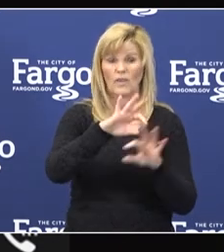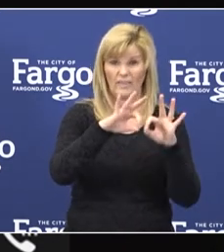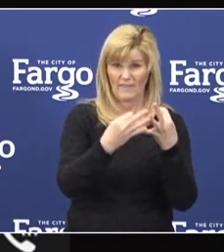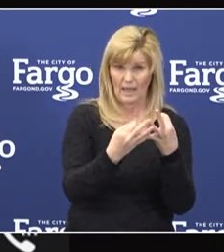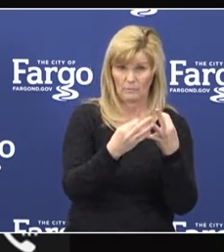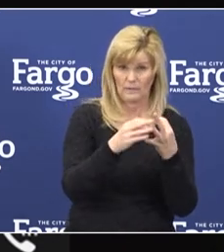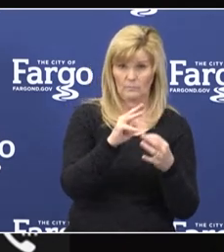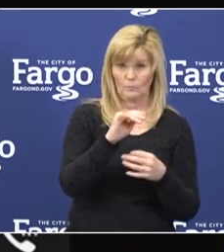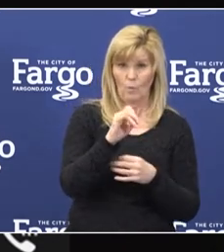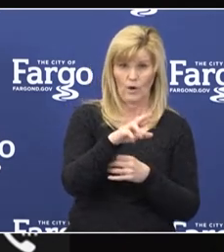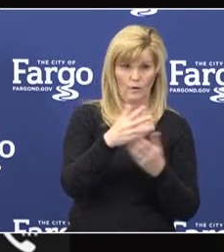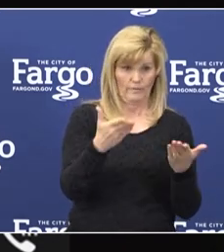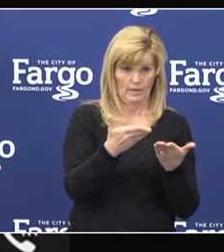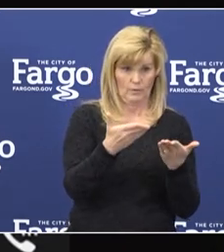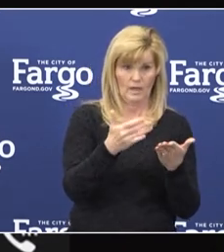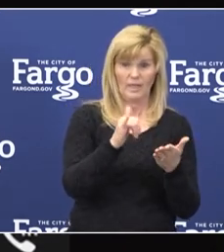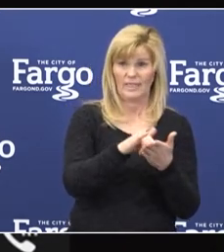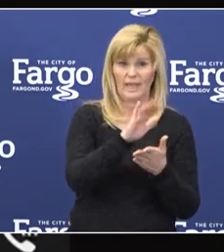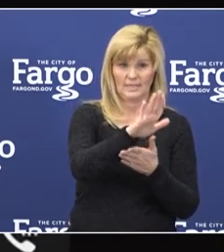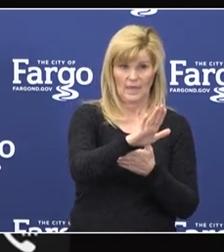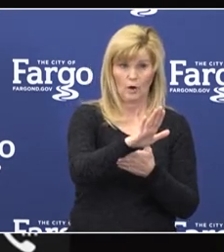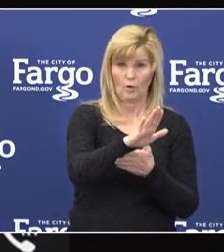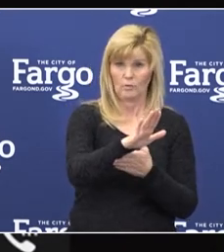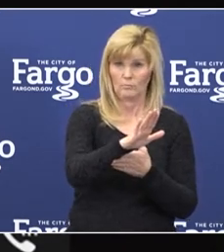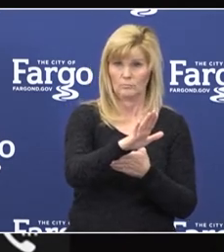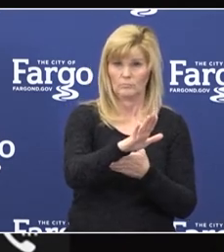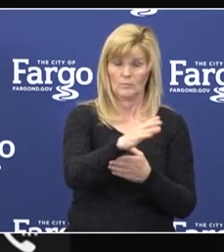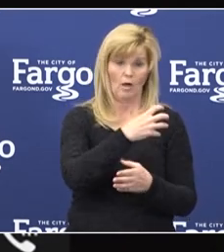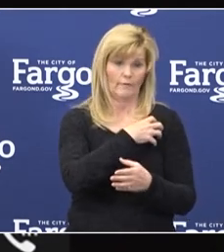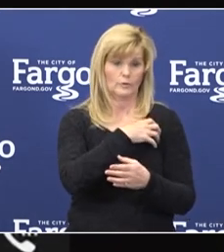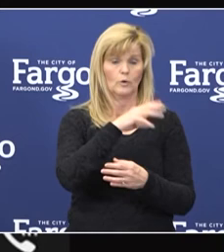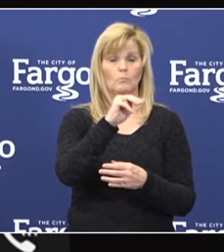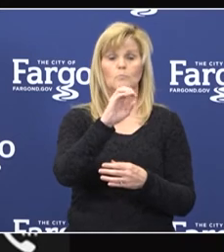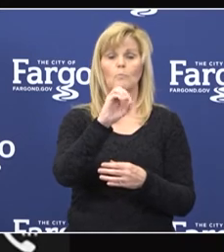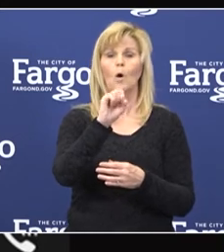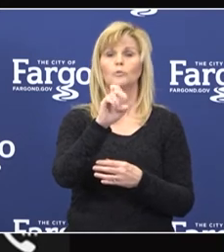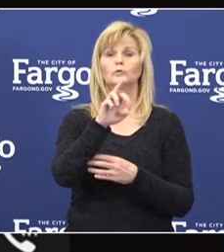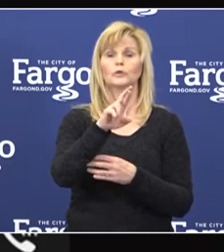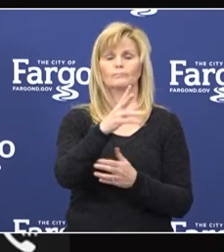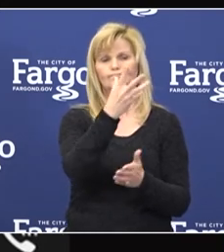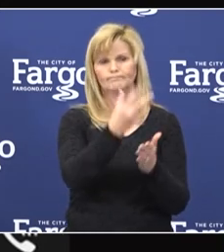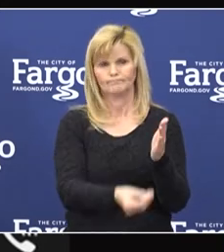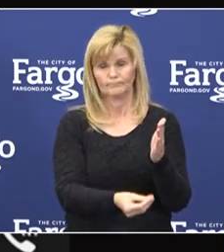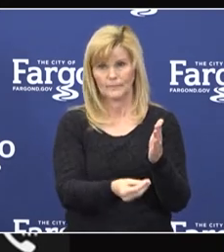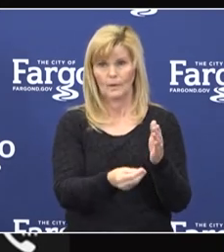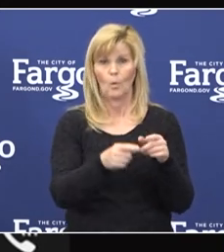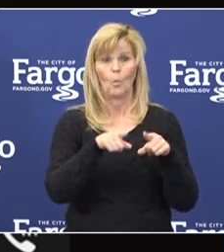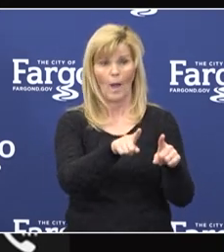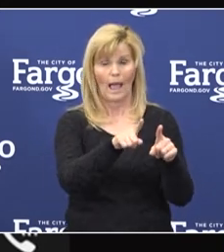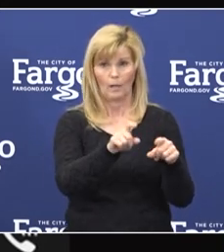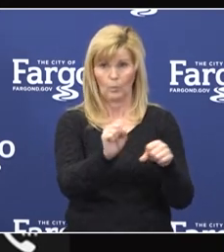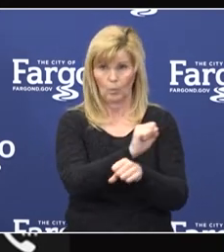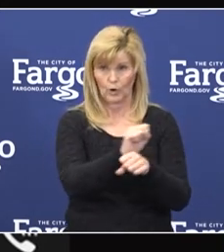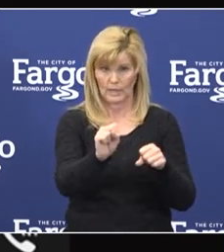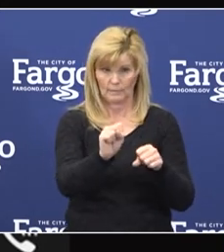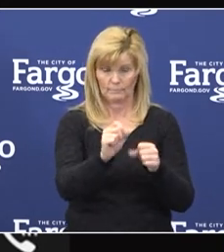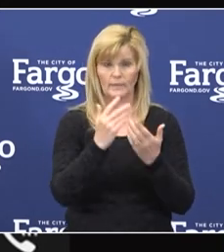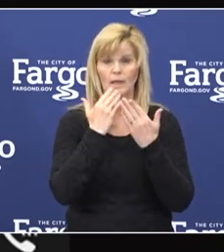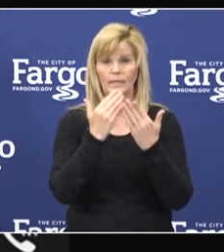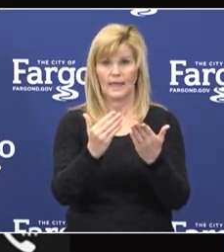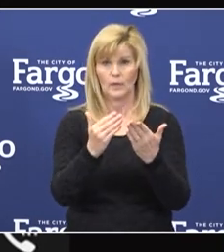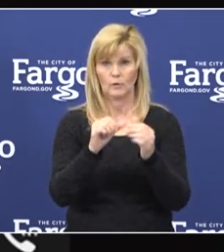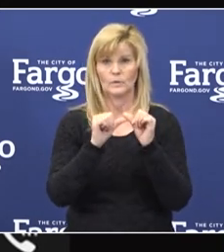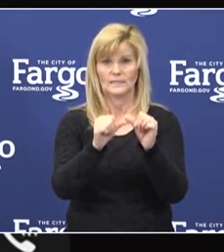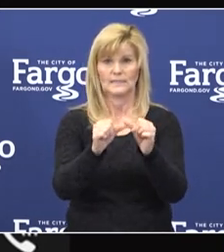who lost a loved one, Officer Moser, in the line of duty. Thank you. Stay